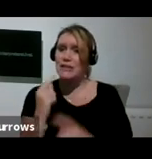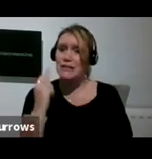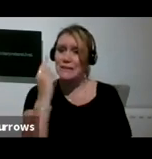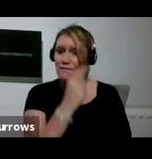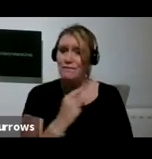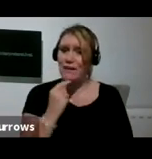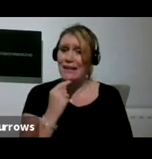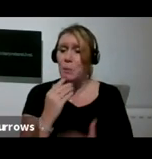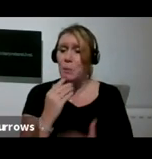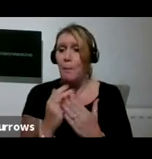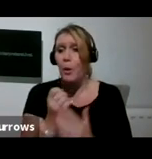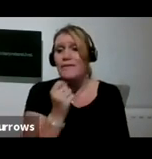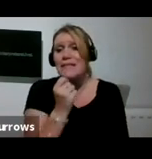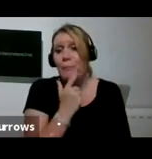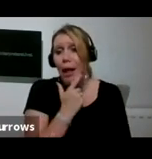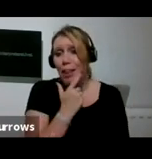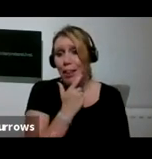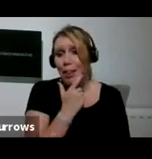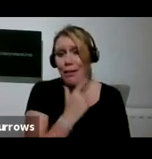smile on it.